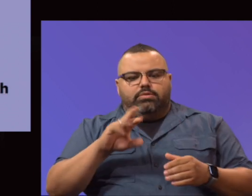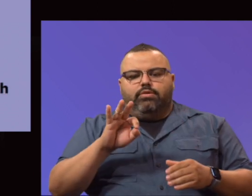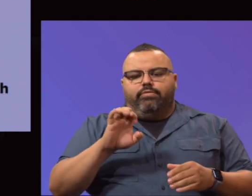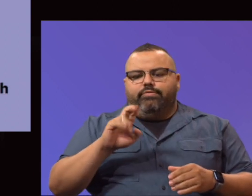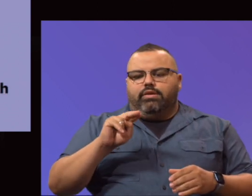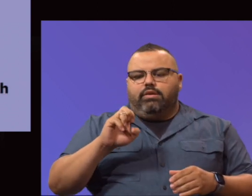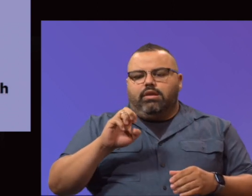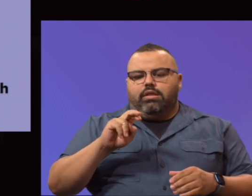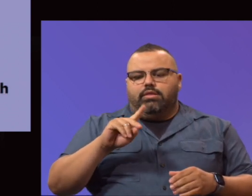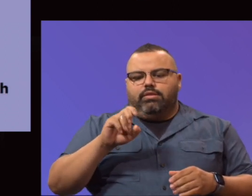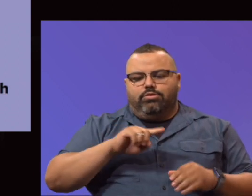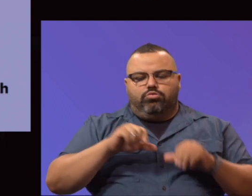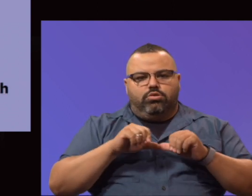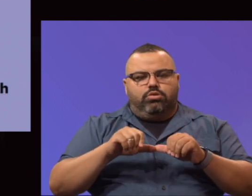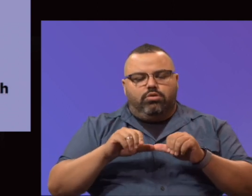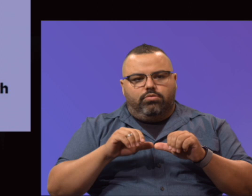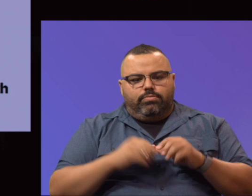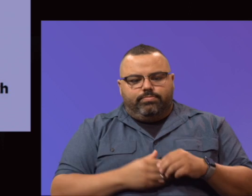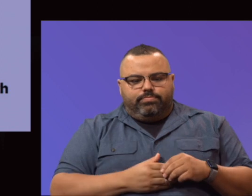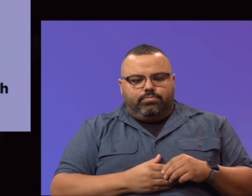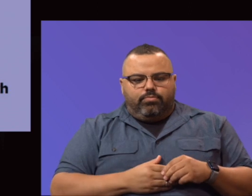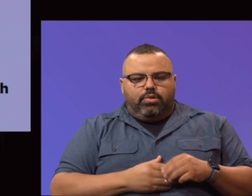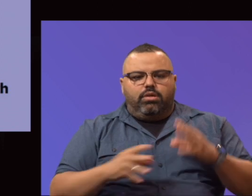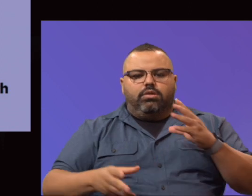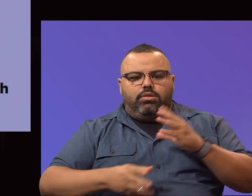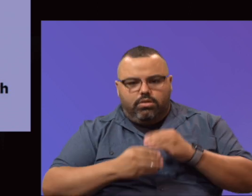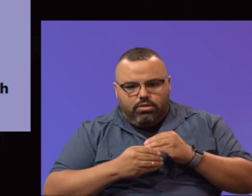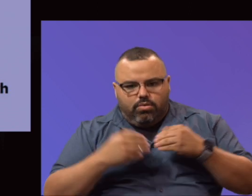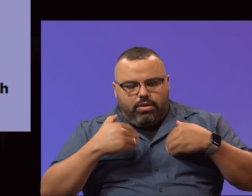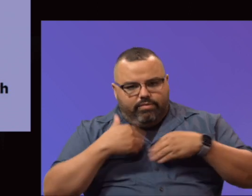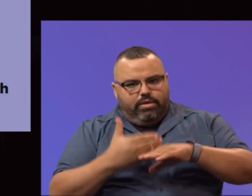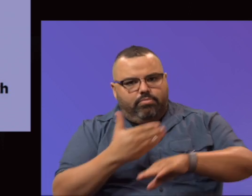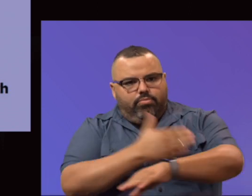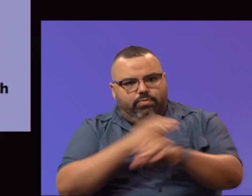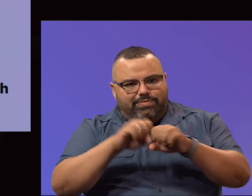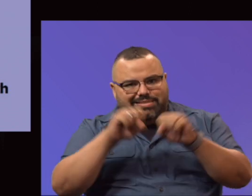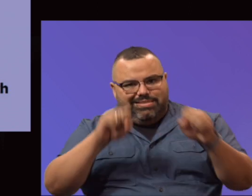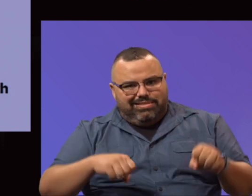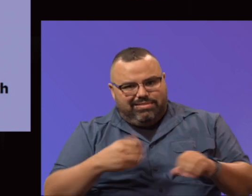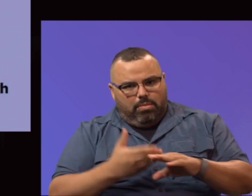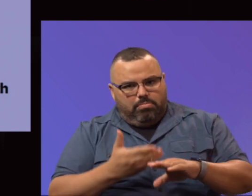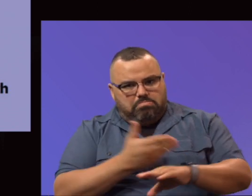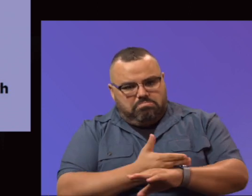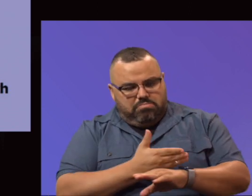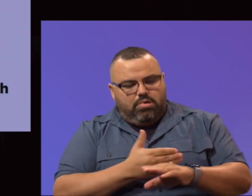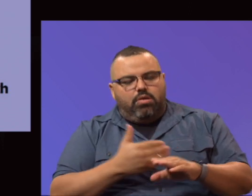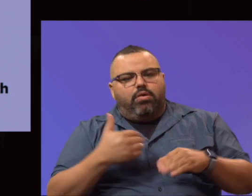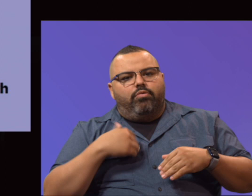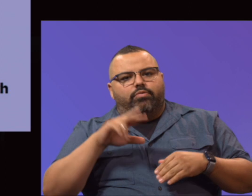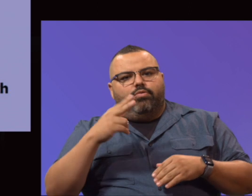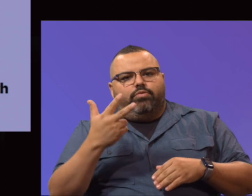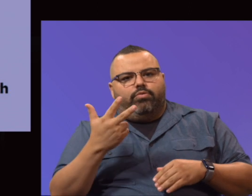that forward. In addition, we've had some improved system enhancements. Over 1300 service requests were processed